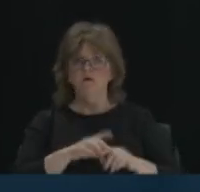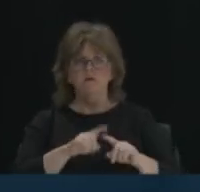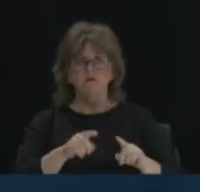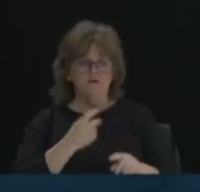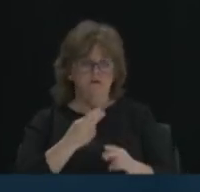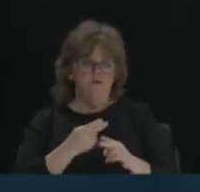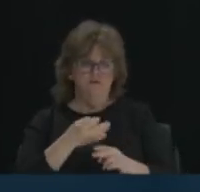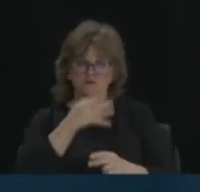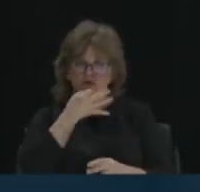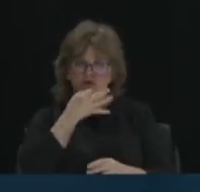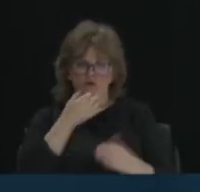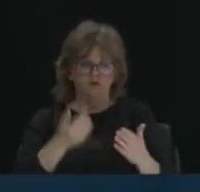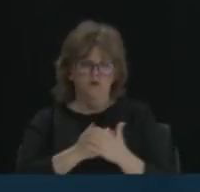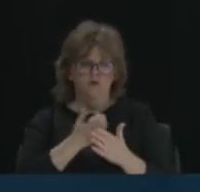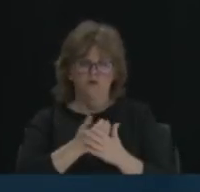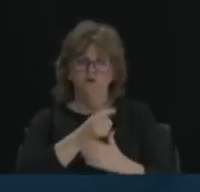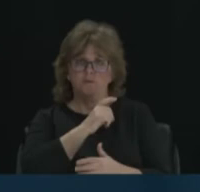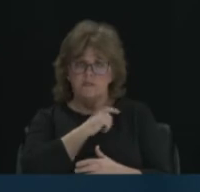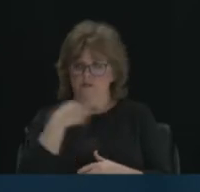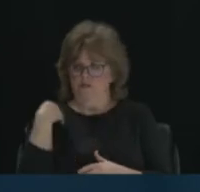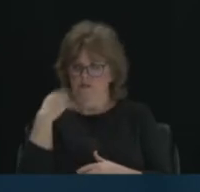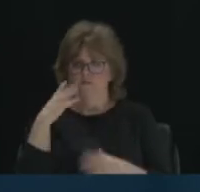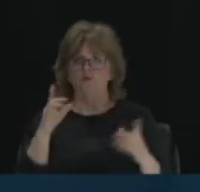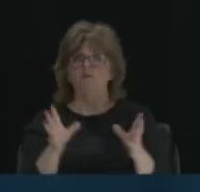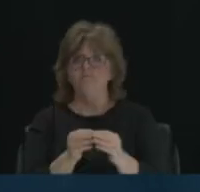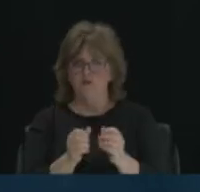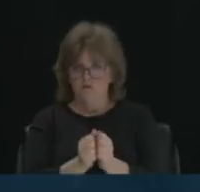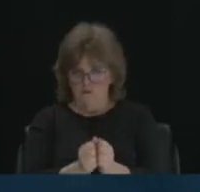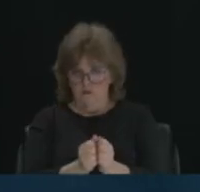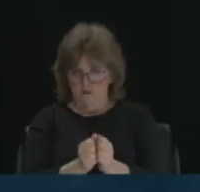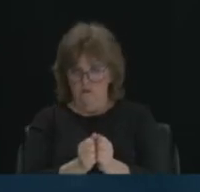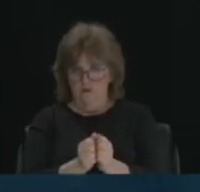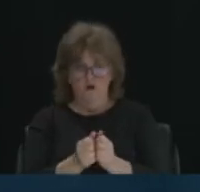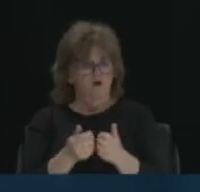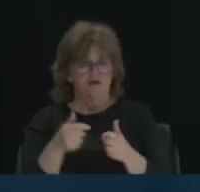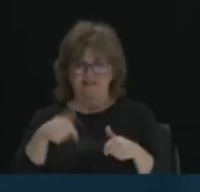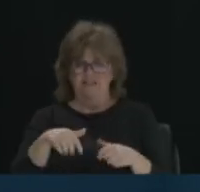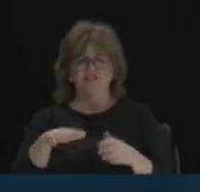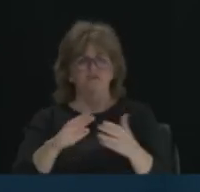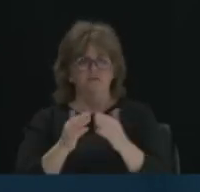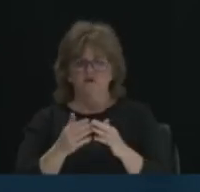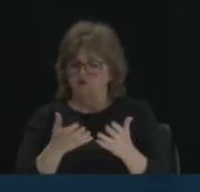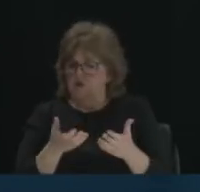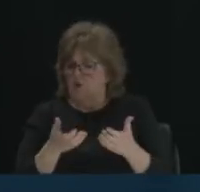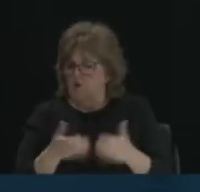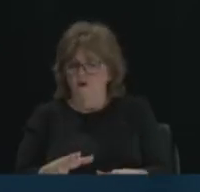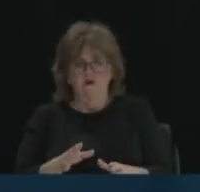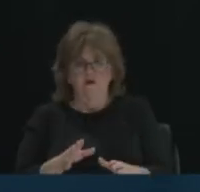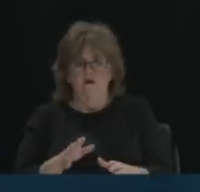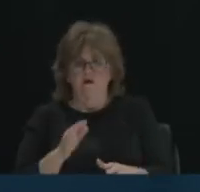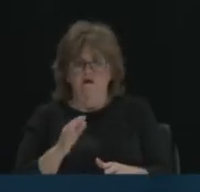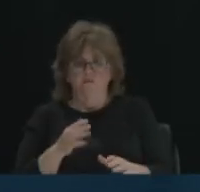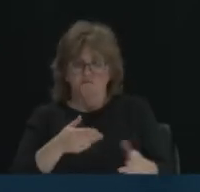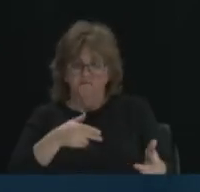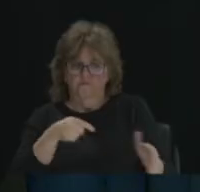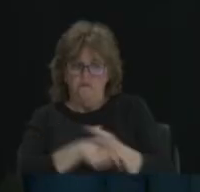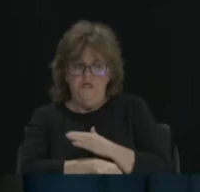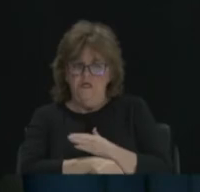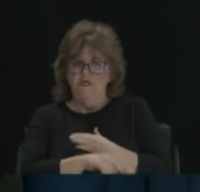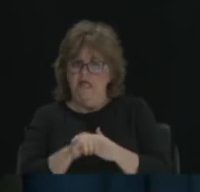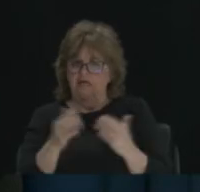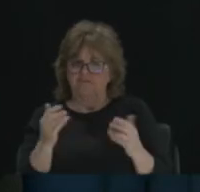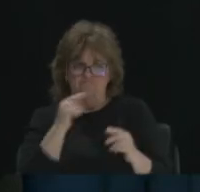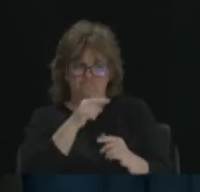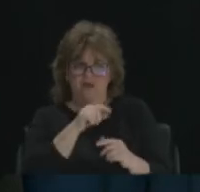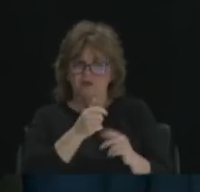chief to talk about no knock warrants inside of our community. We don't want an accident like that happening inside of our community. None of us do. And I appreciate the